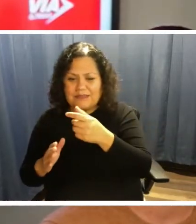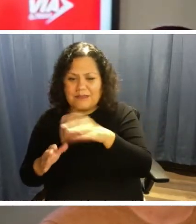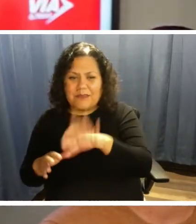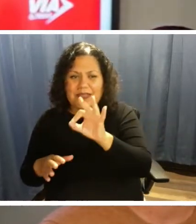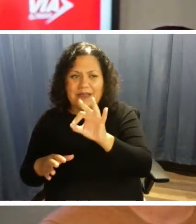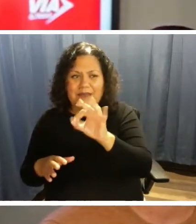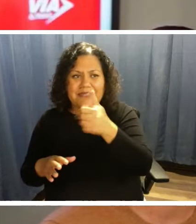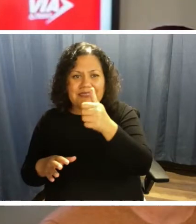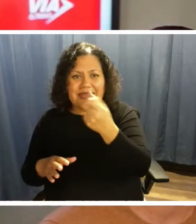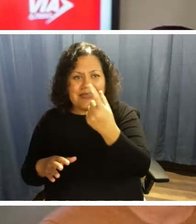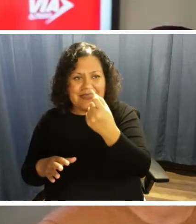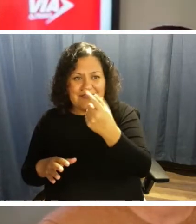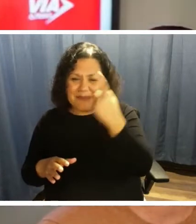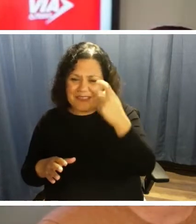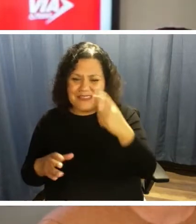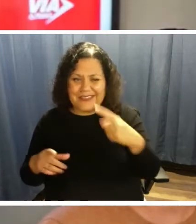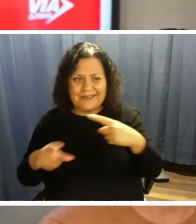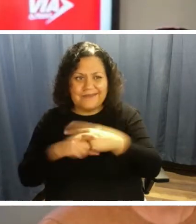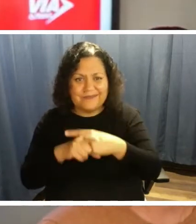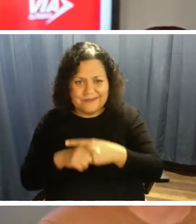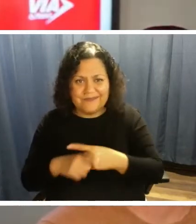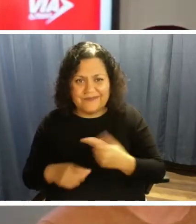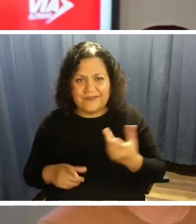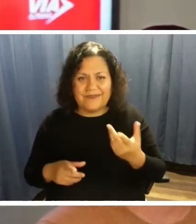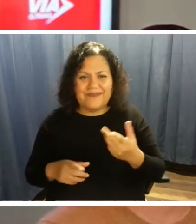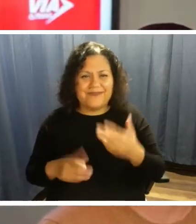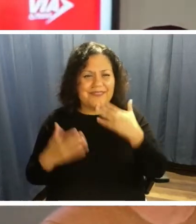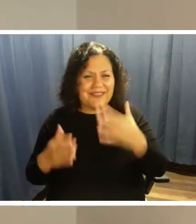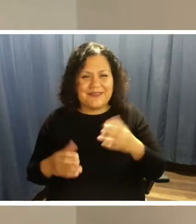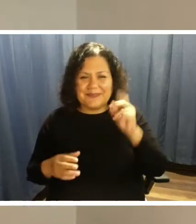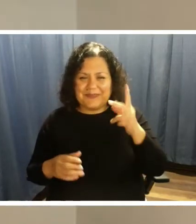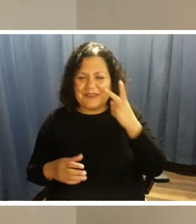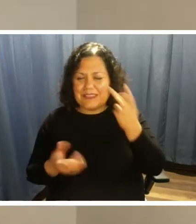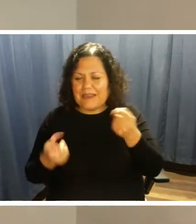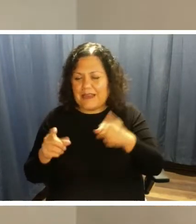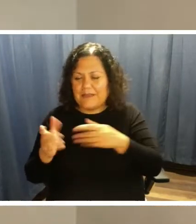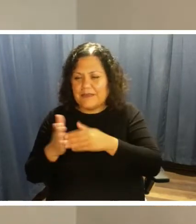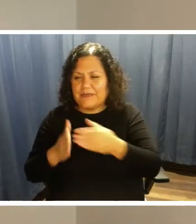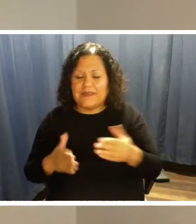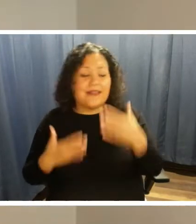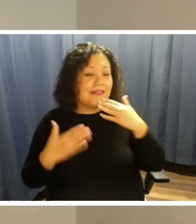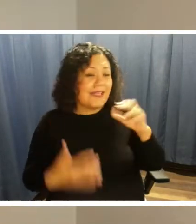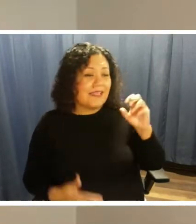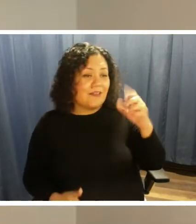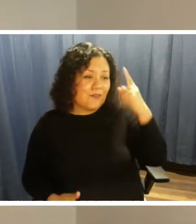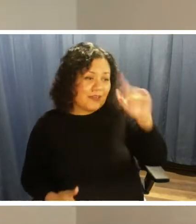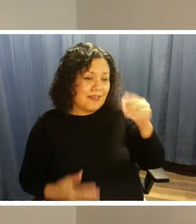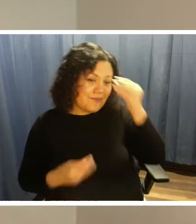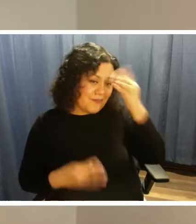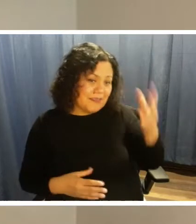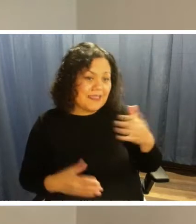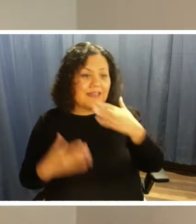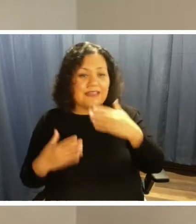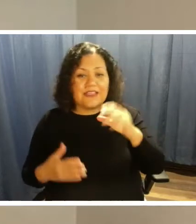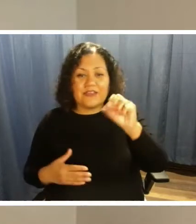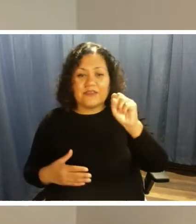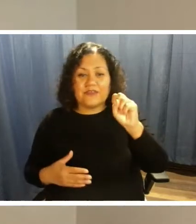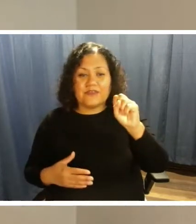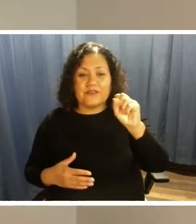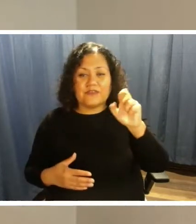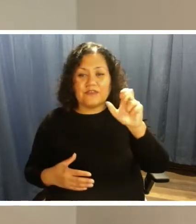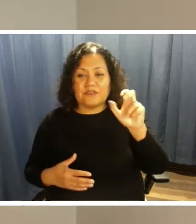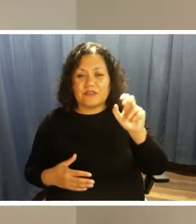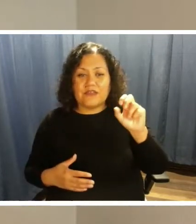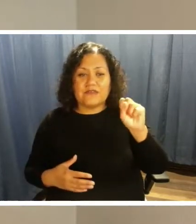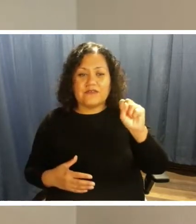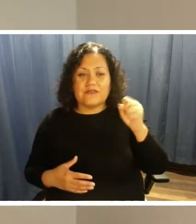occasionally. Okay. Thank you. Great. Thank you, Sylvia, for that information. And thank you, Sean, for giving us a call. I'd like to